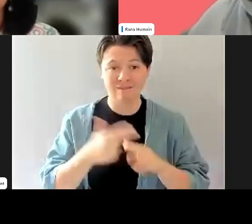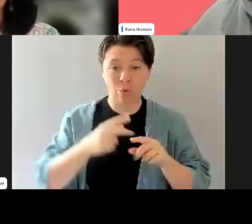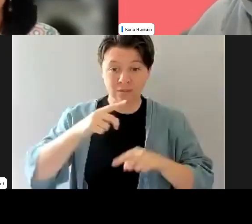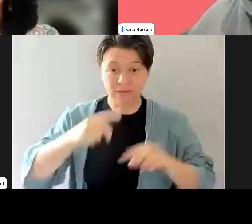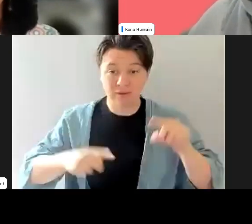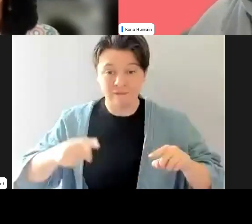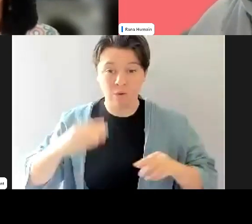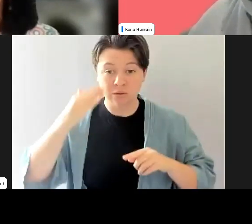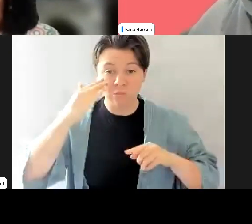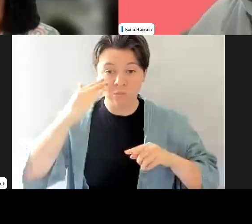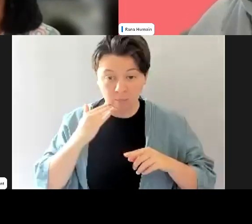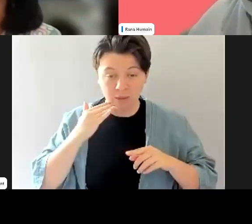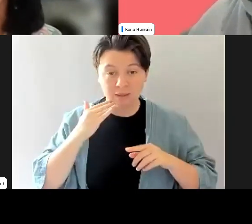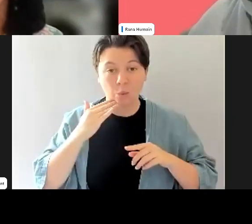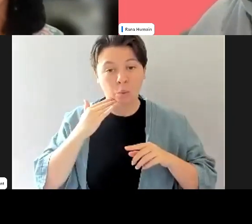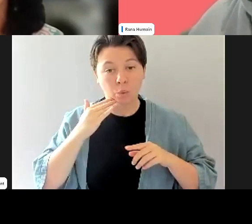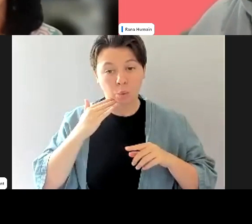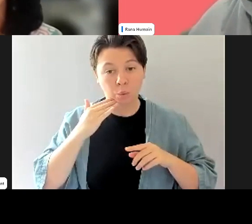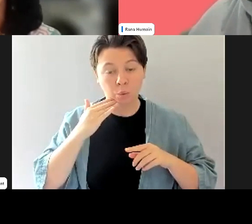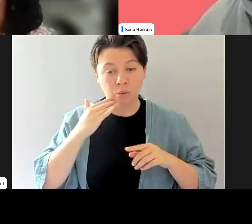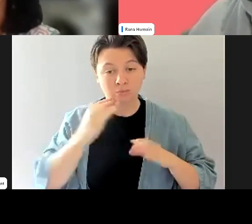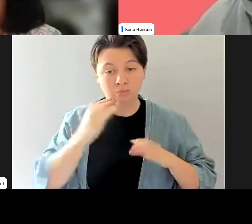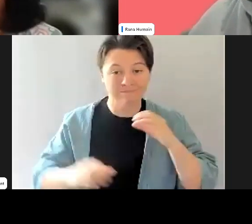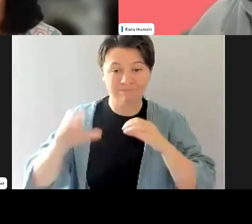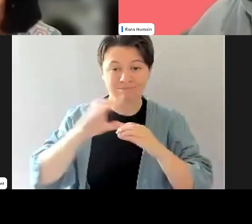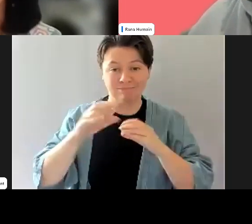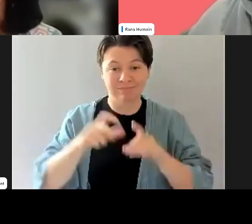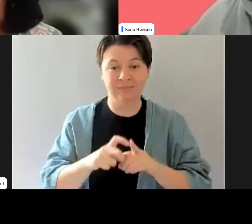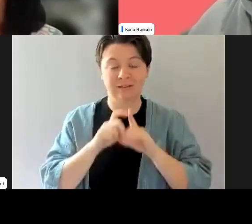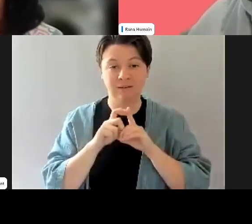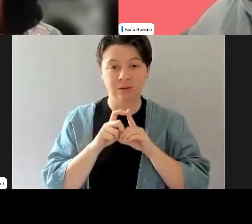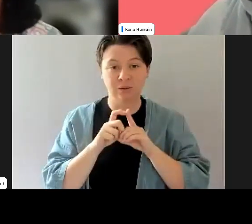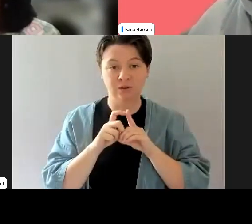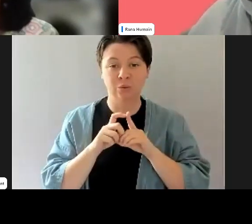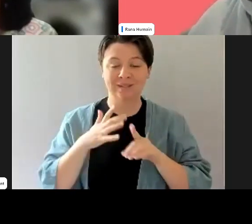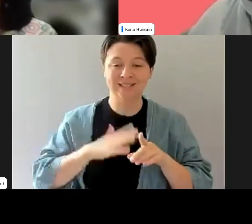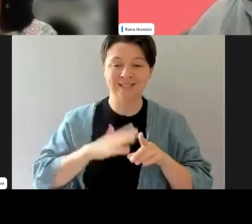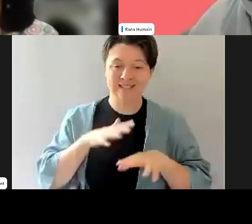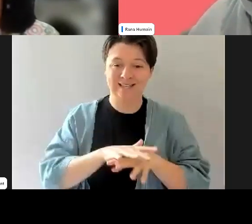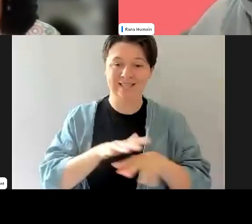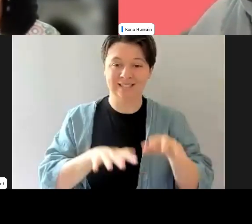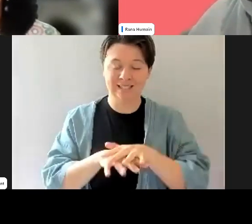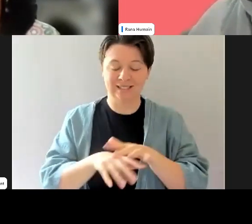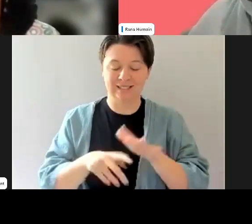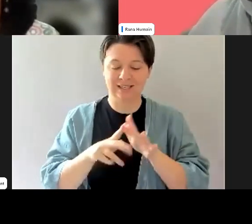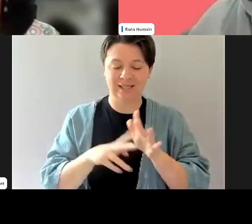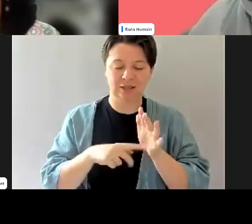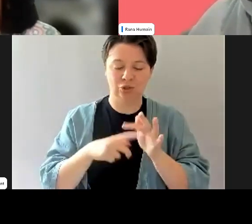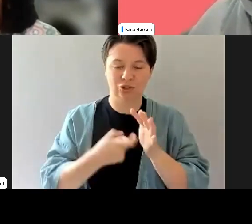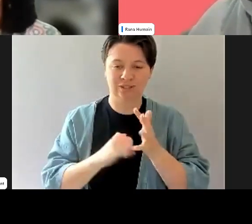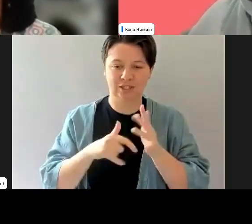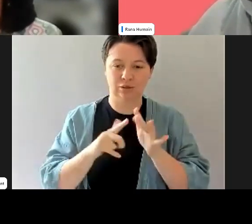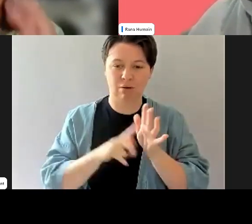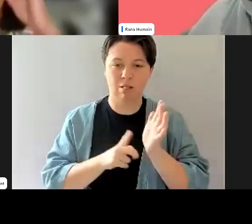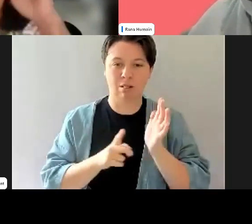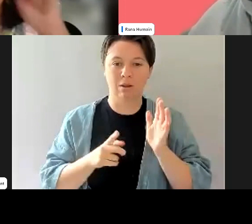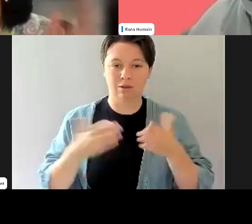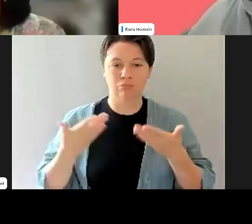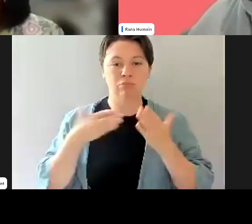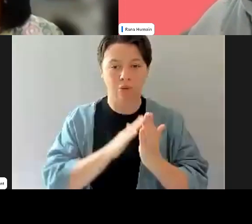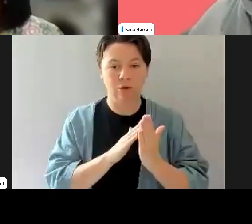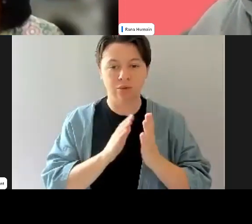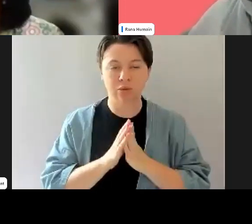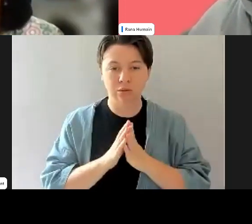even more difficult. So our policies also need to take an intersectional approach. Um, so I, I